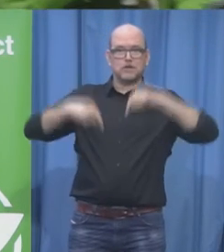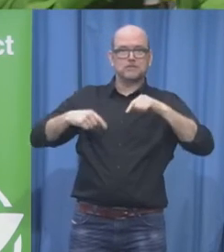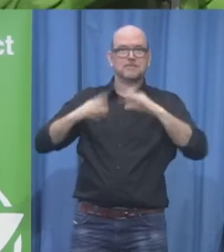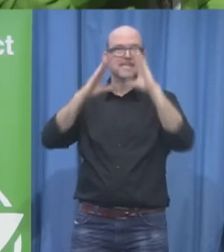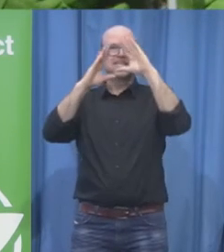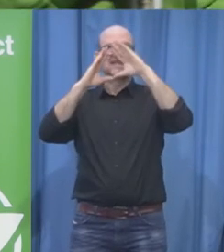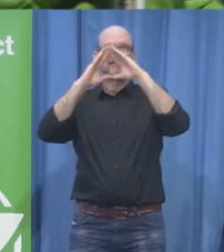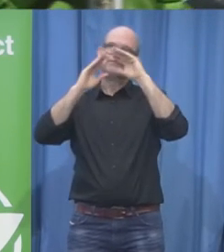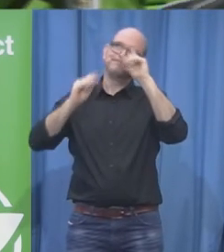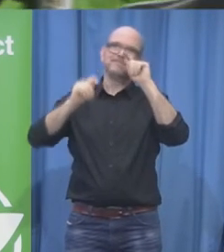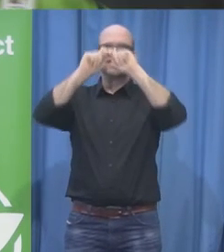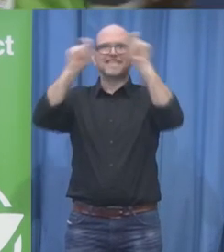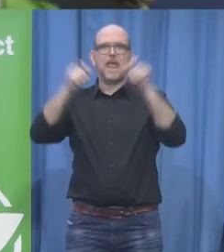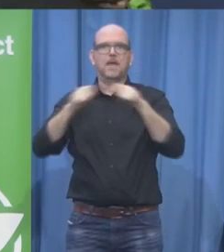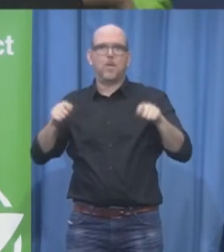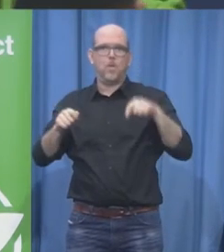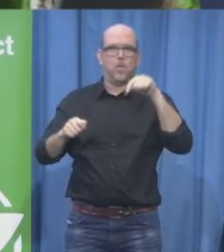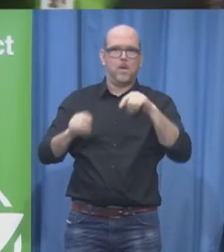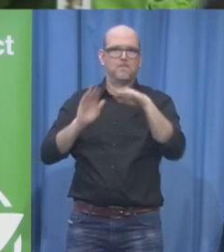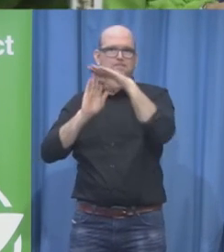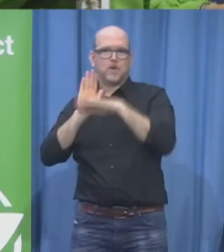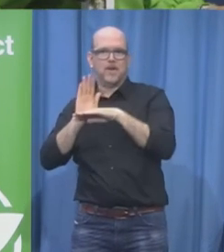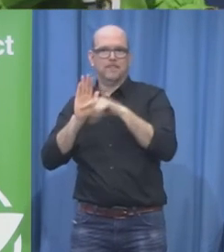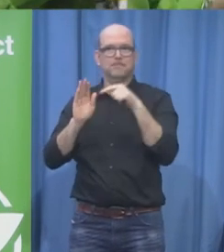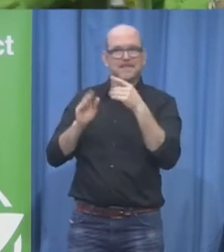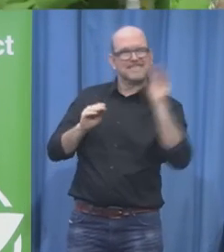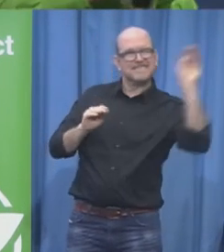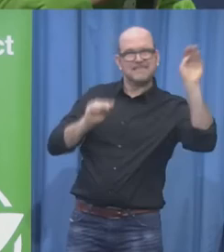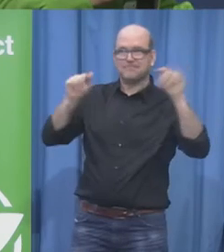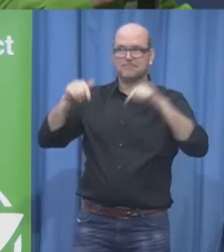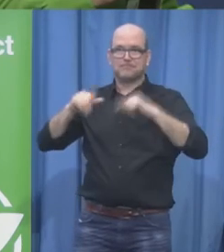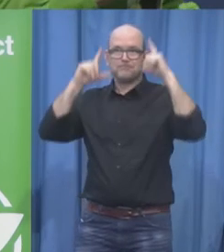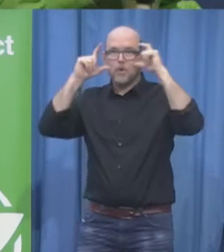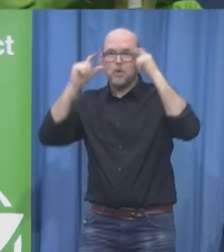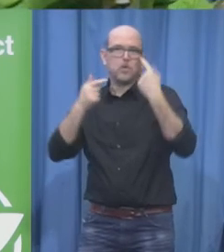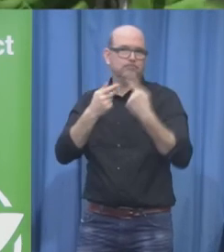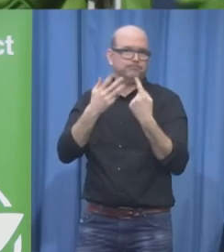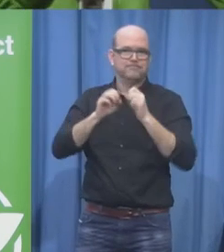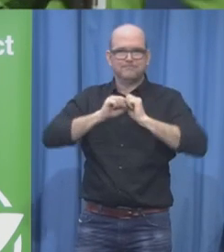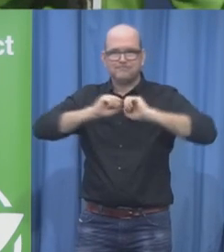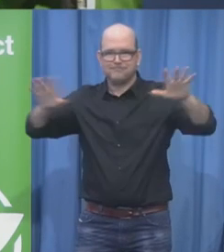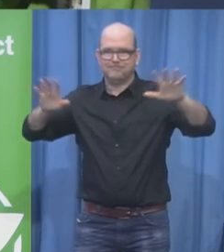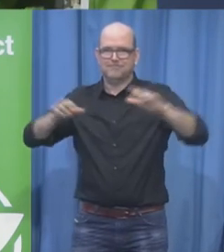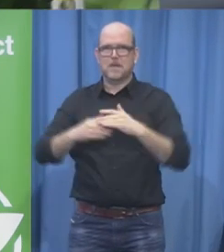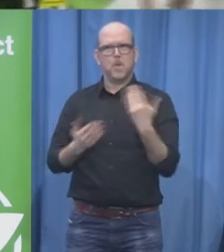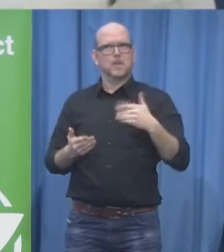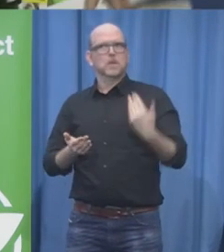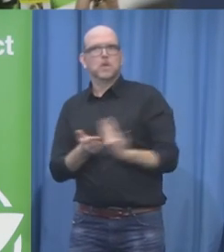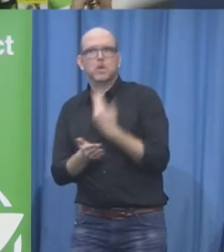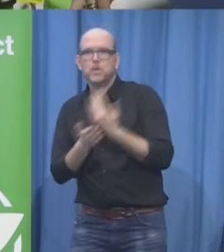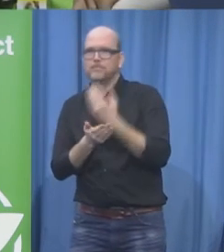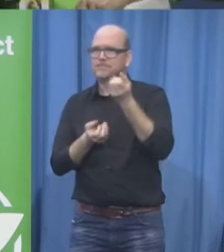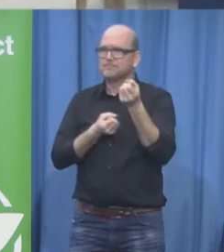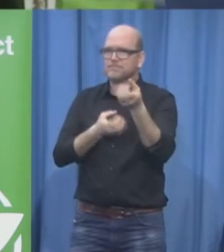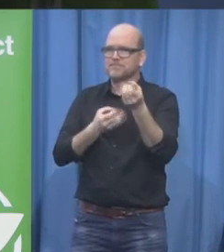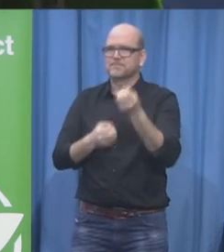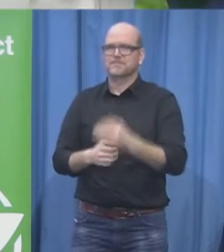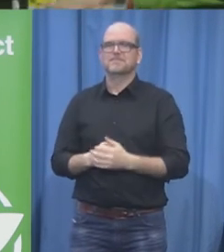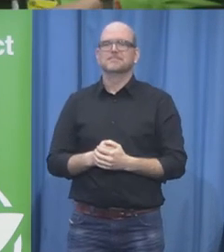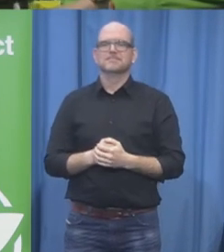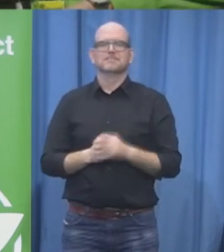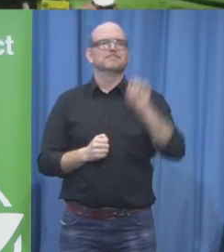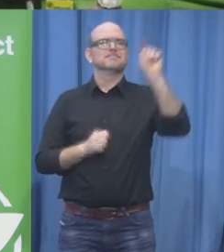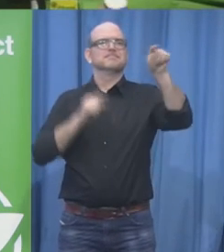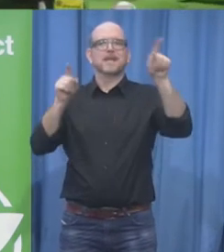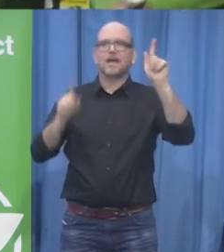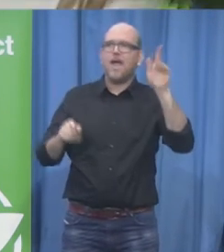the message of what's happening in this room because we say what happens in this room is only tiny we want to get the whole world in this room because we're